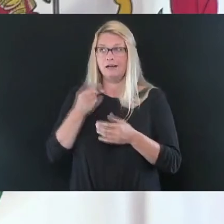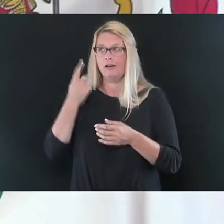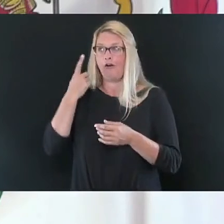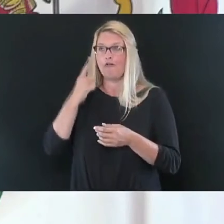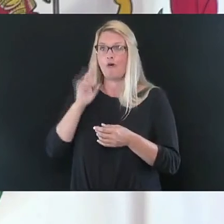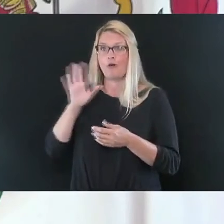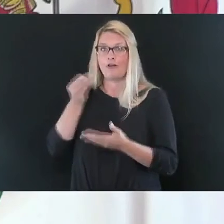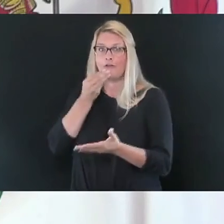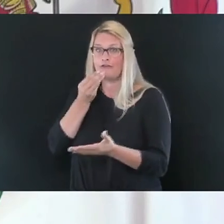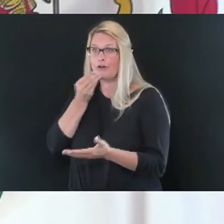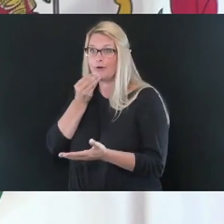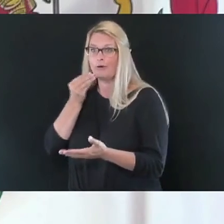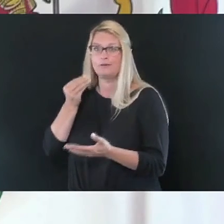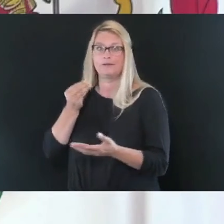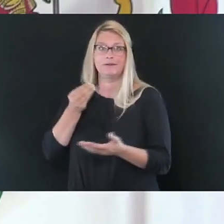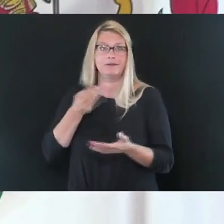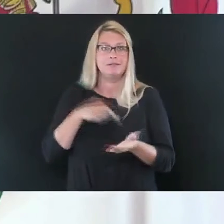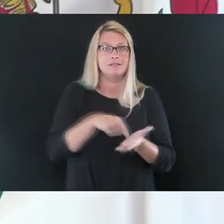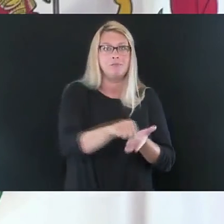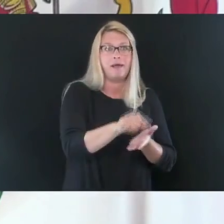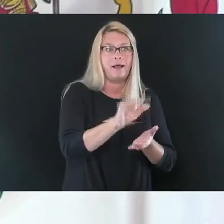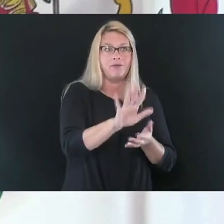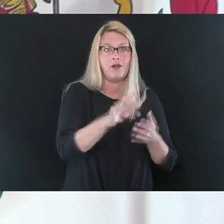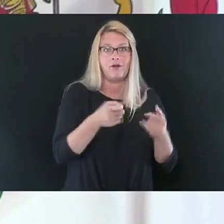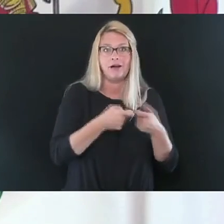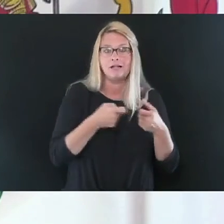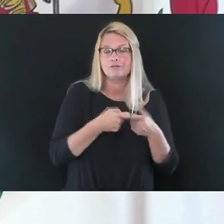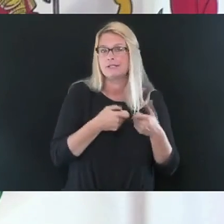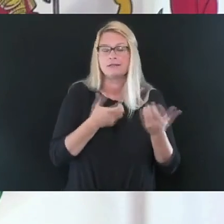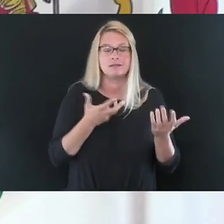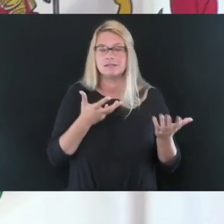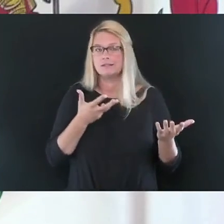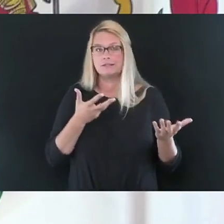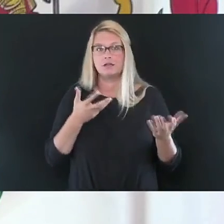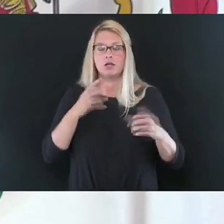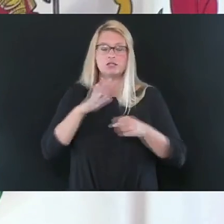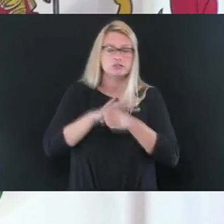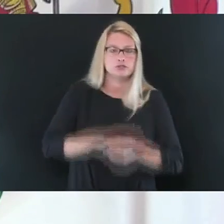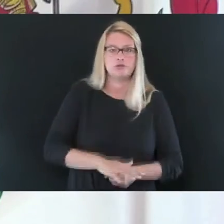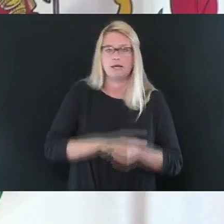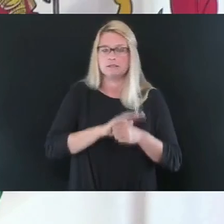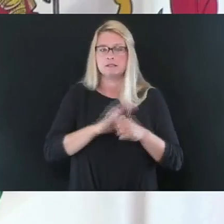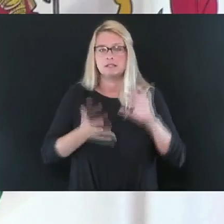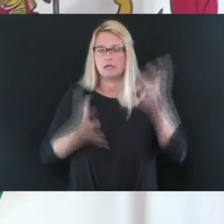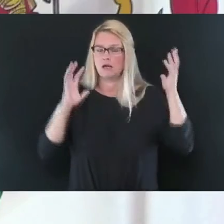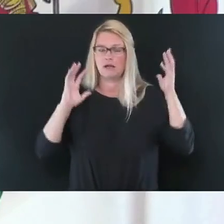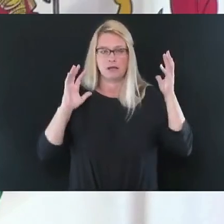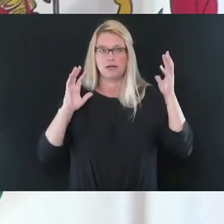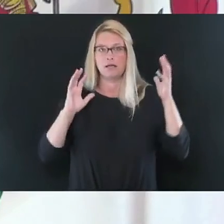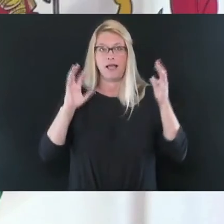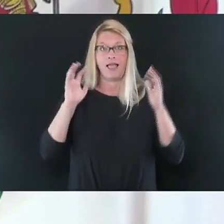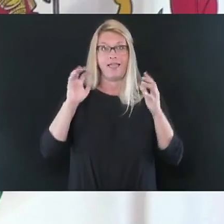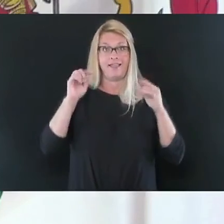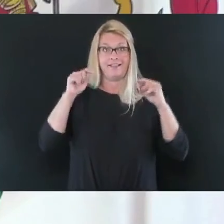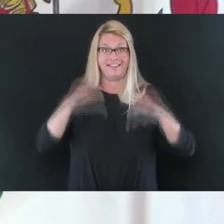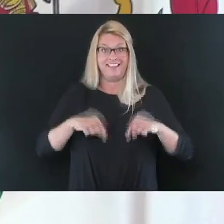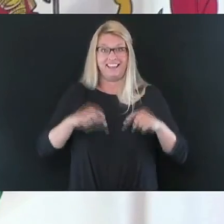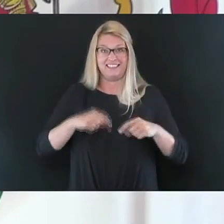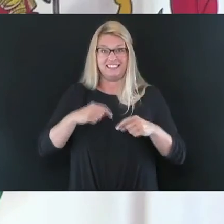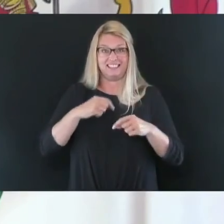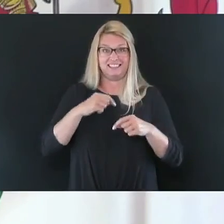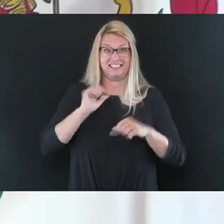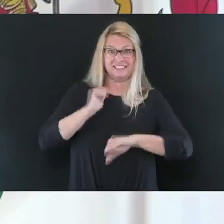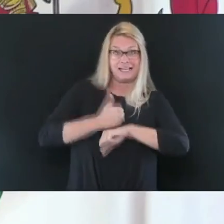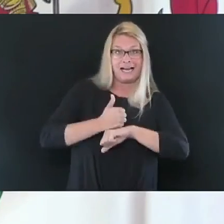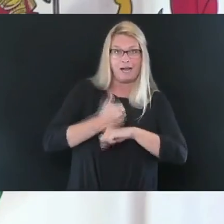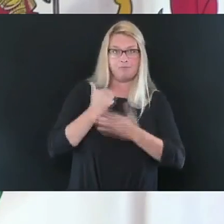or whatever it may be, you know, they're, they're worried totally to death, stressed beyond belief. This is designed to help them.